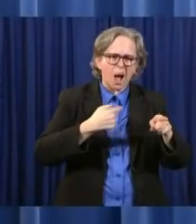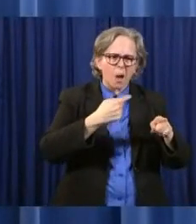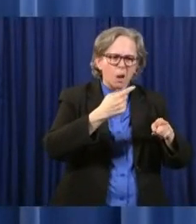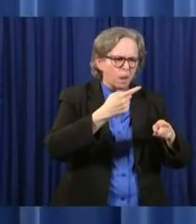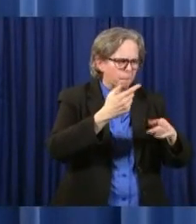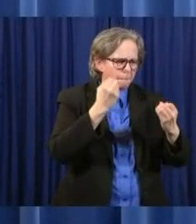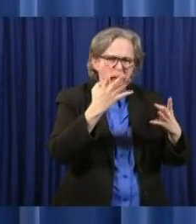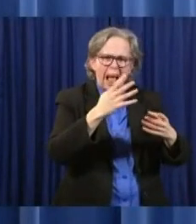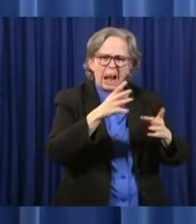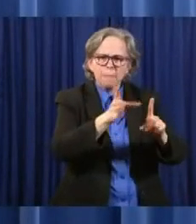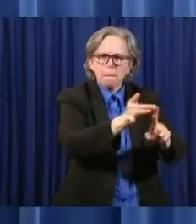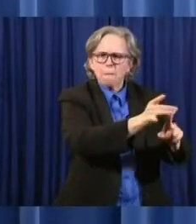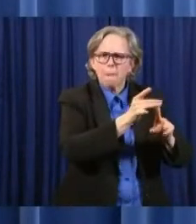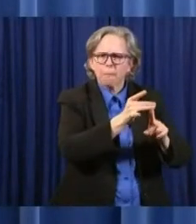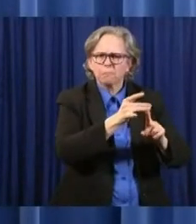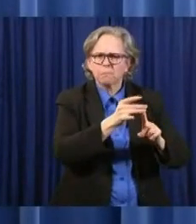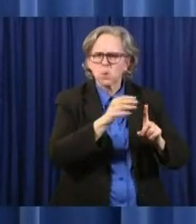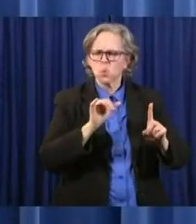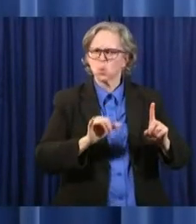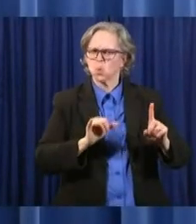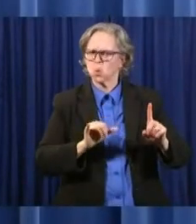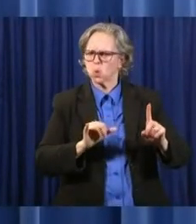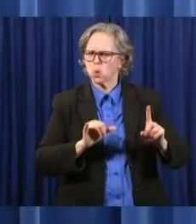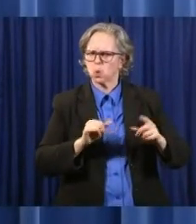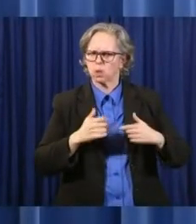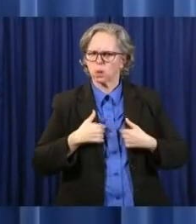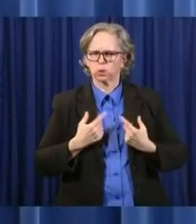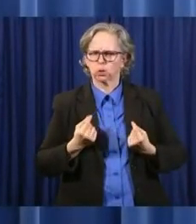obviously they should talk to the employer.